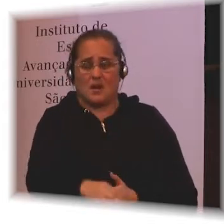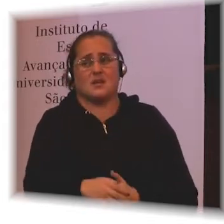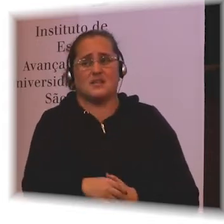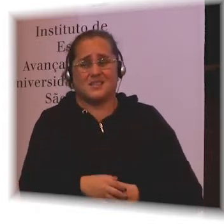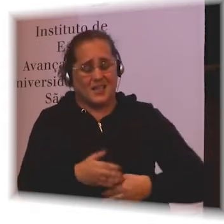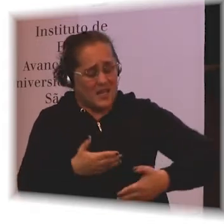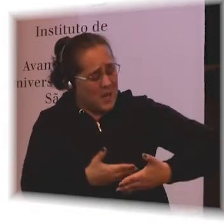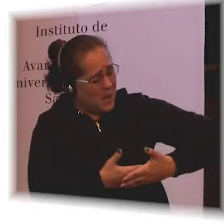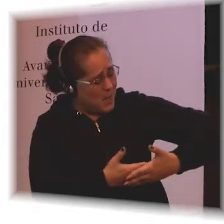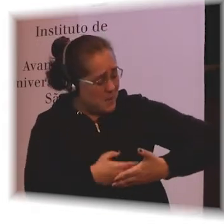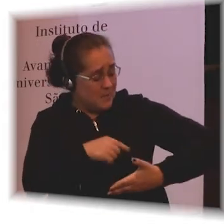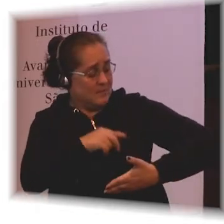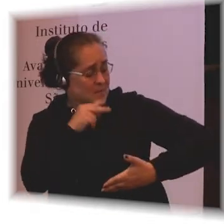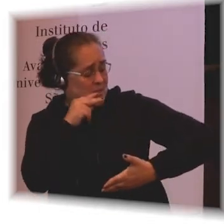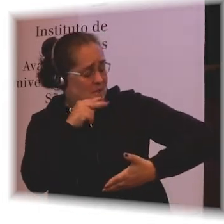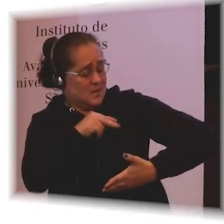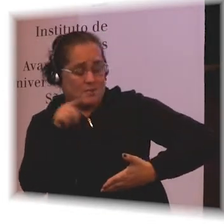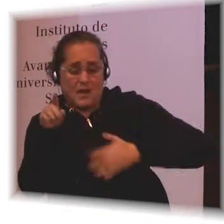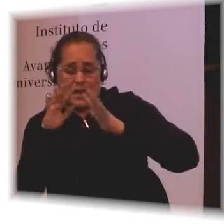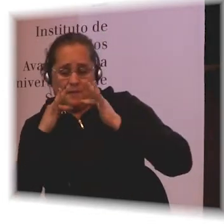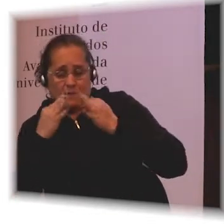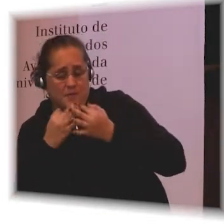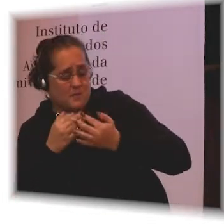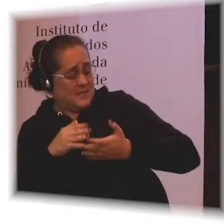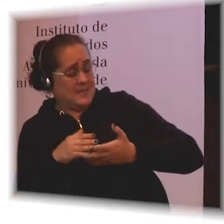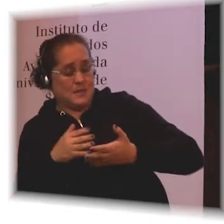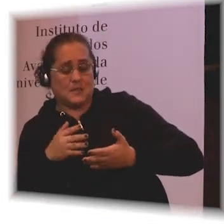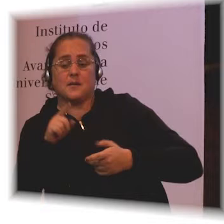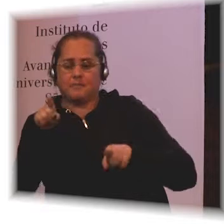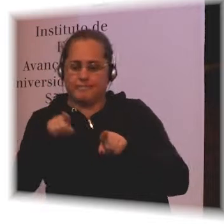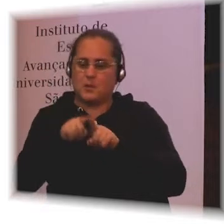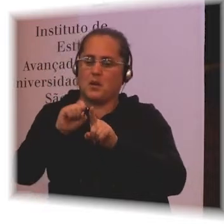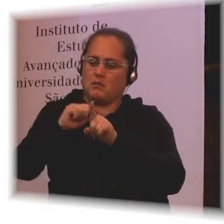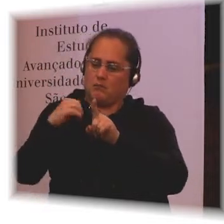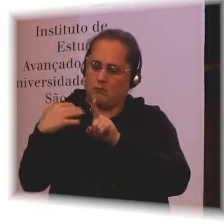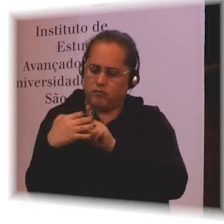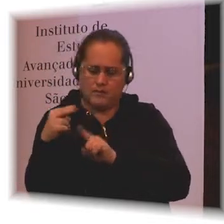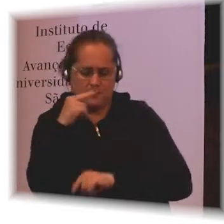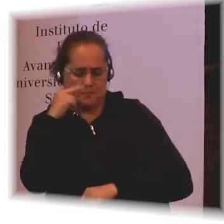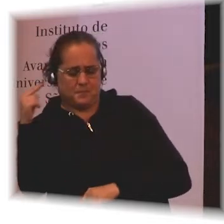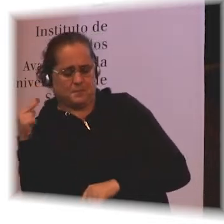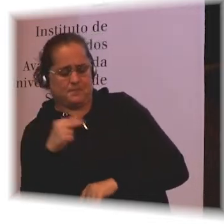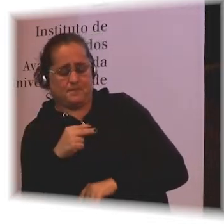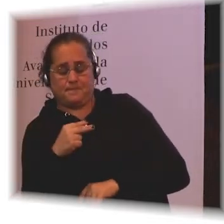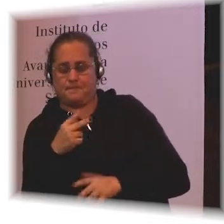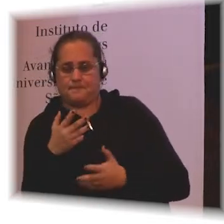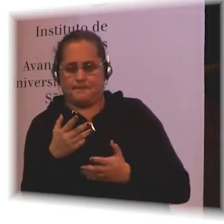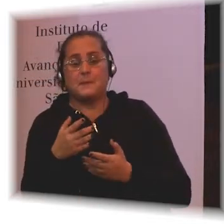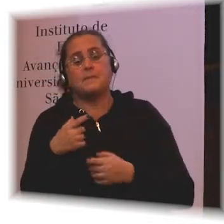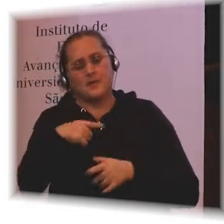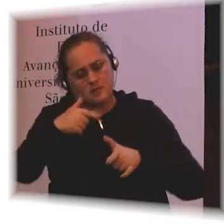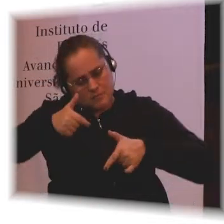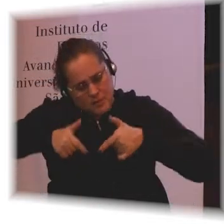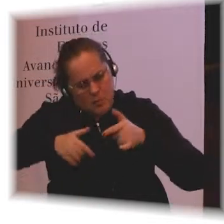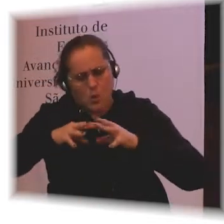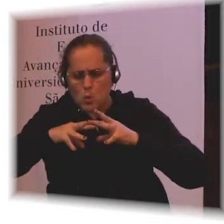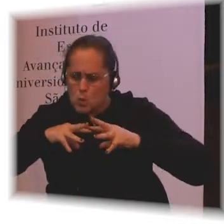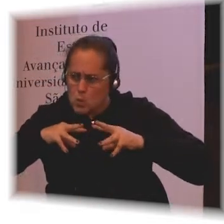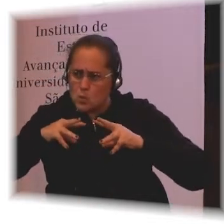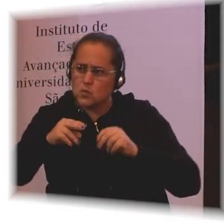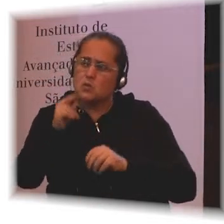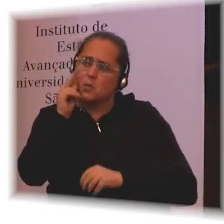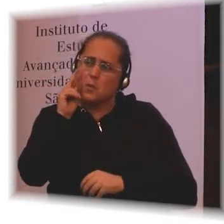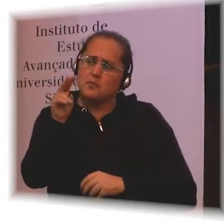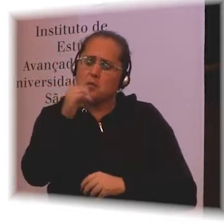impact on the community and so on. And we're trying to look at all of these waves. Looking at the impact on family, on pregnant women and decision.